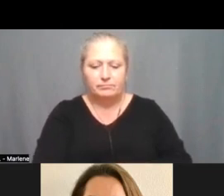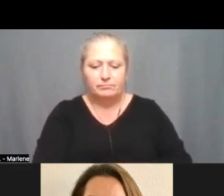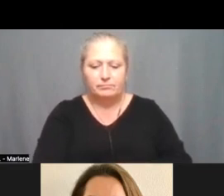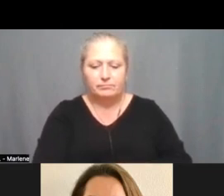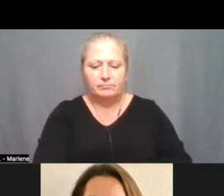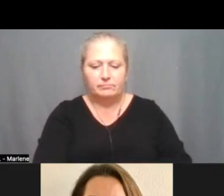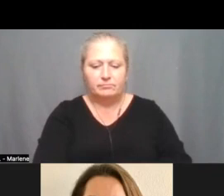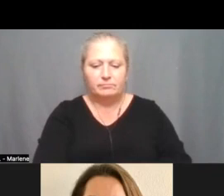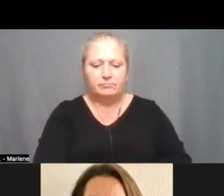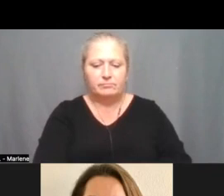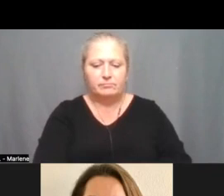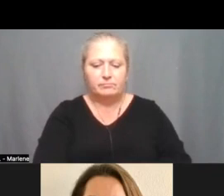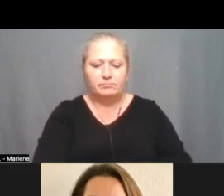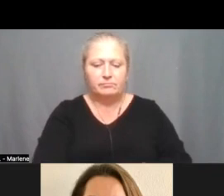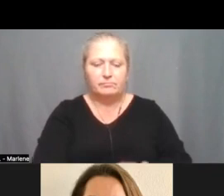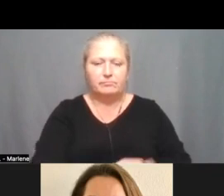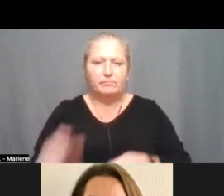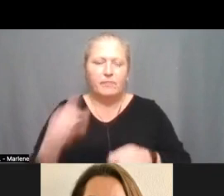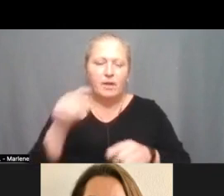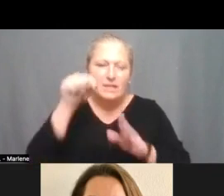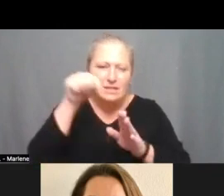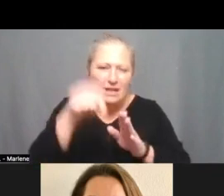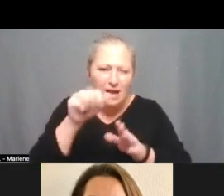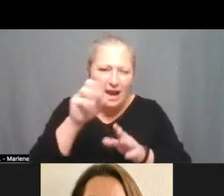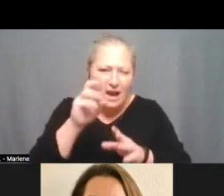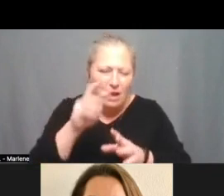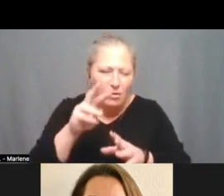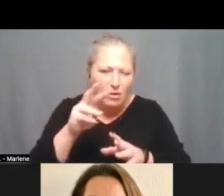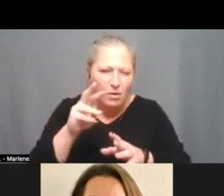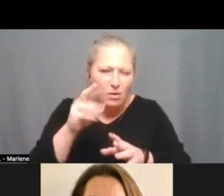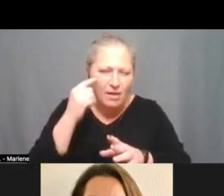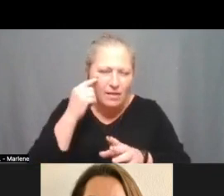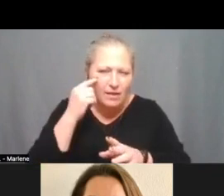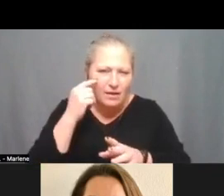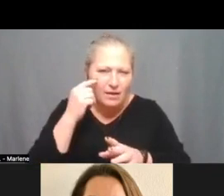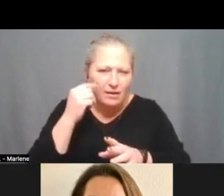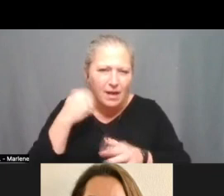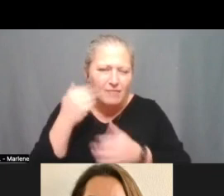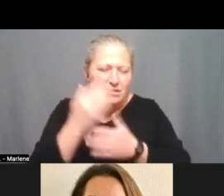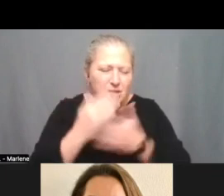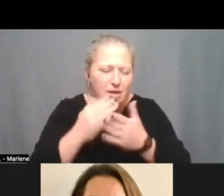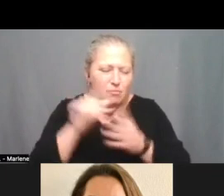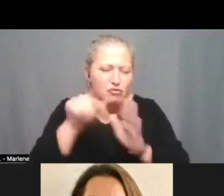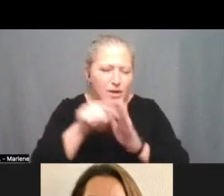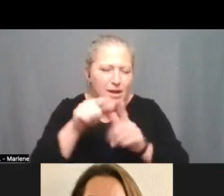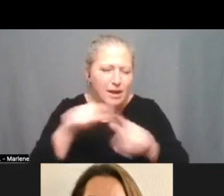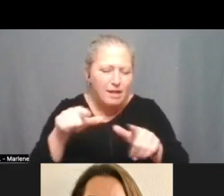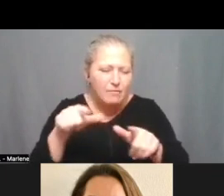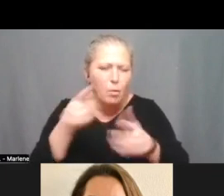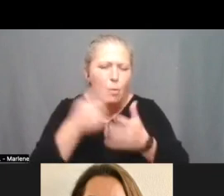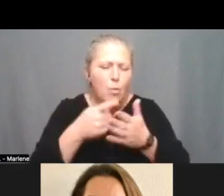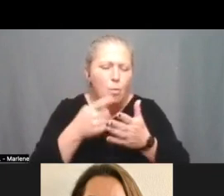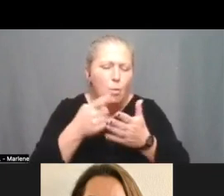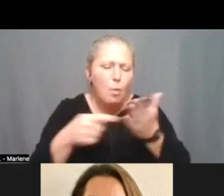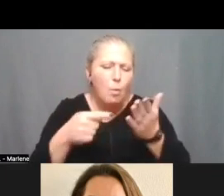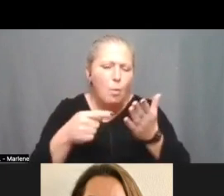uh math fatigue data second and i think there was some reading at certain grade levels um what are so what